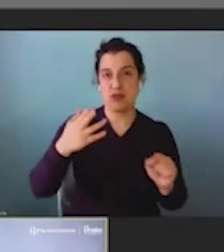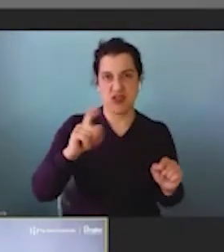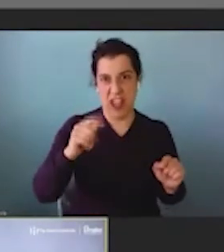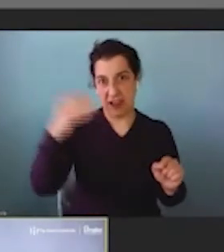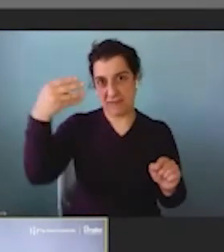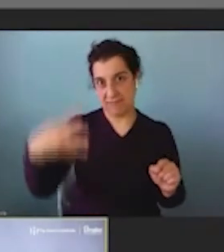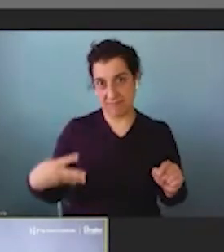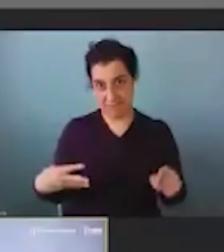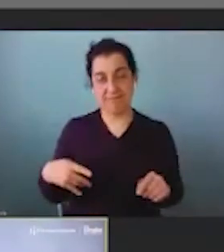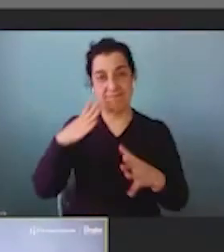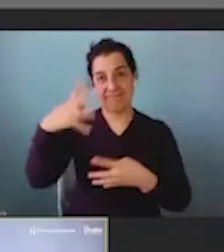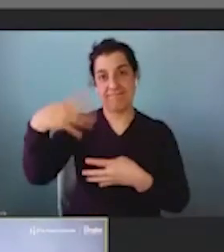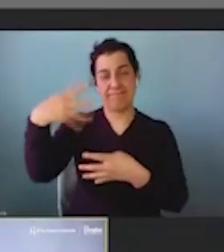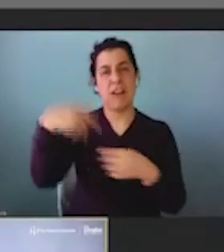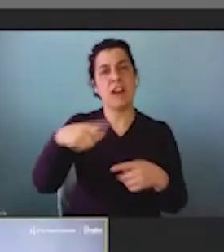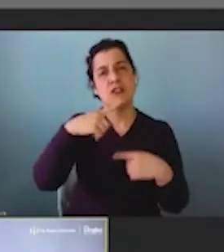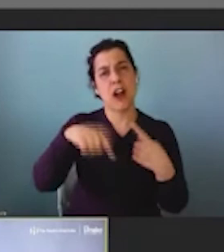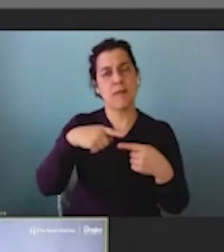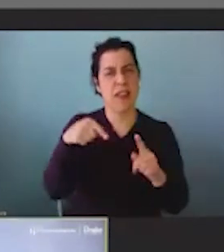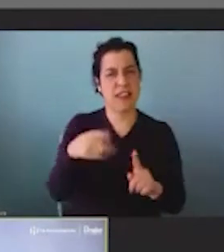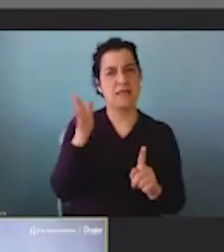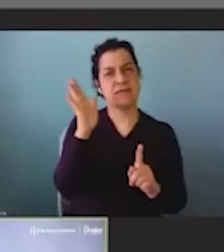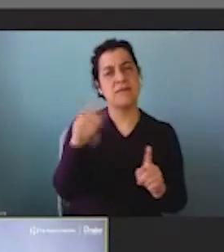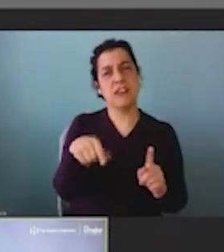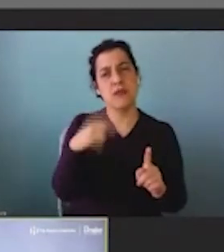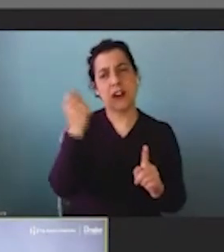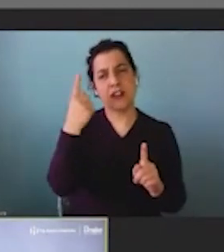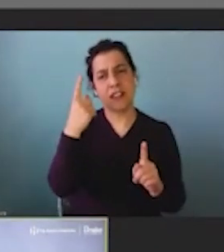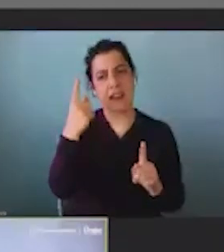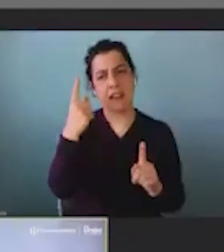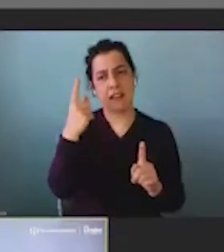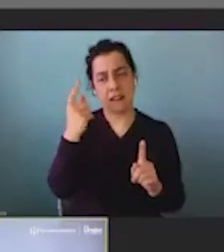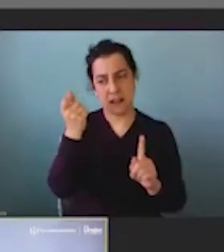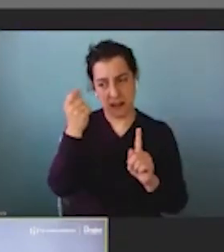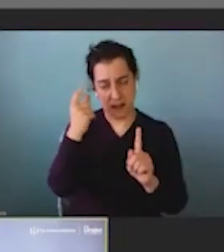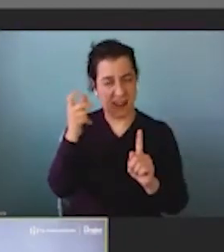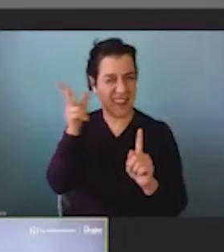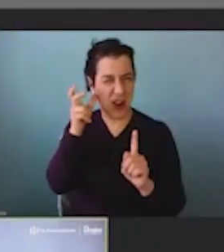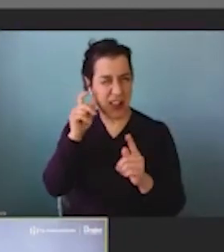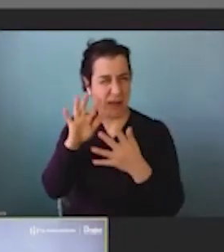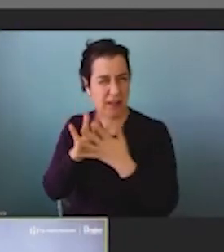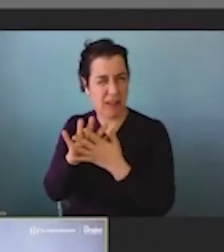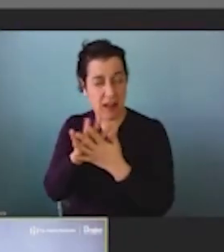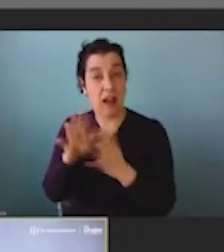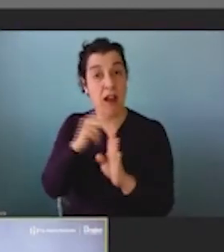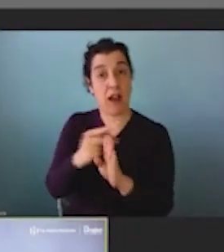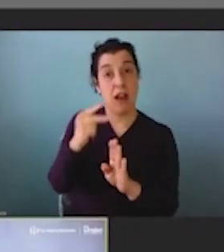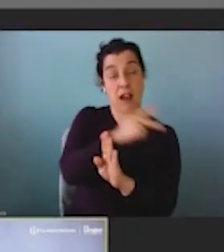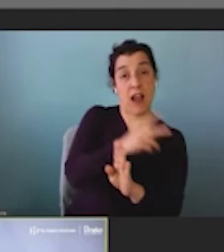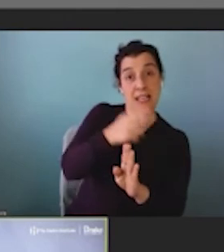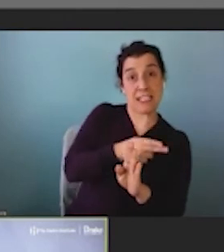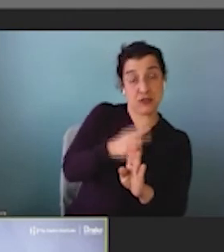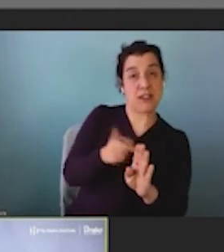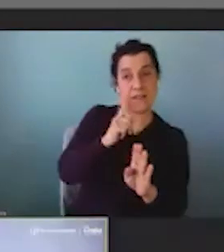So you spoke about this. You really understand the importance of really looking at the history and the past to make progress for the present and the future.